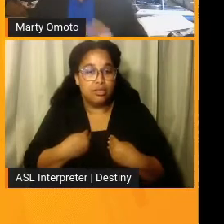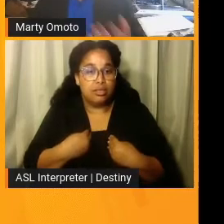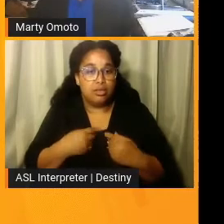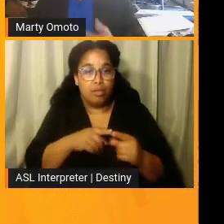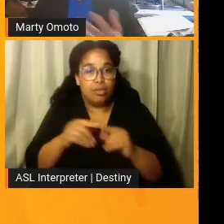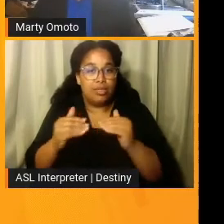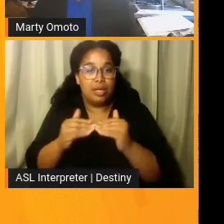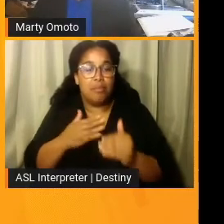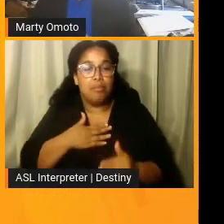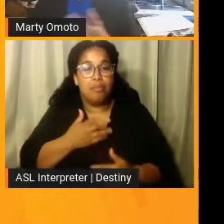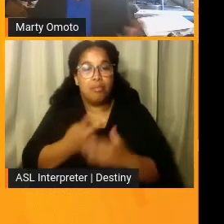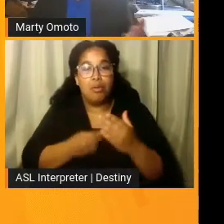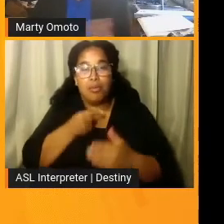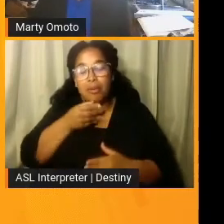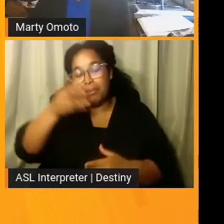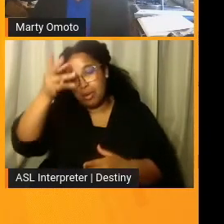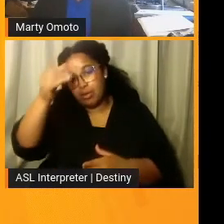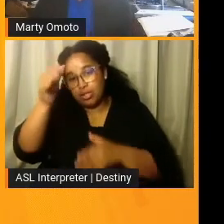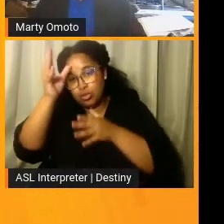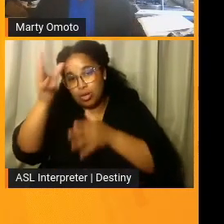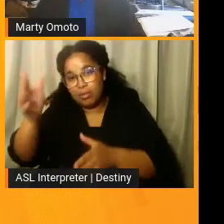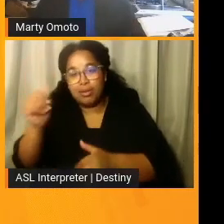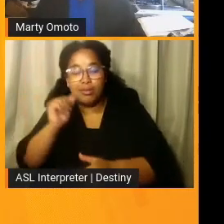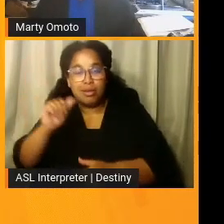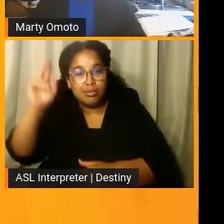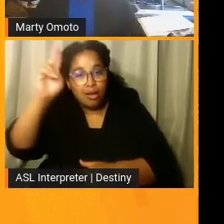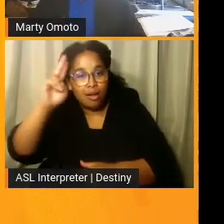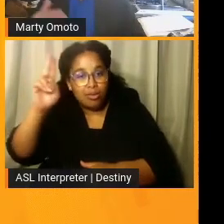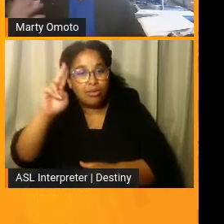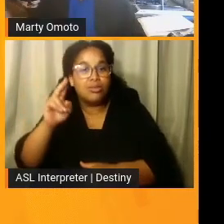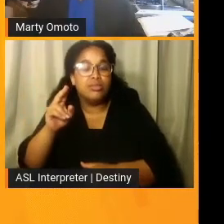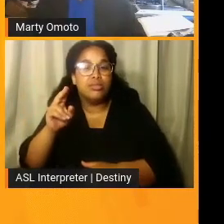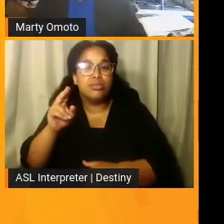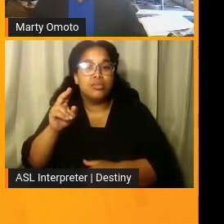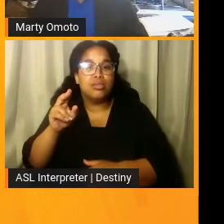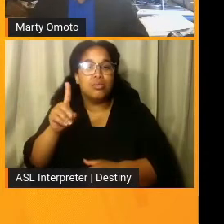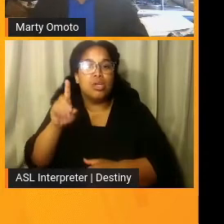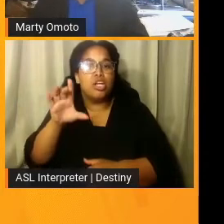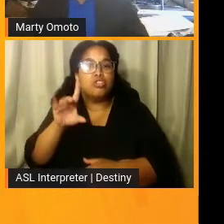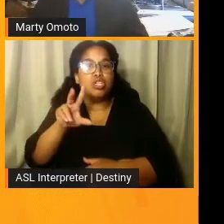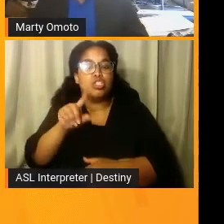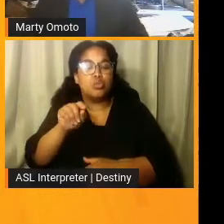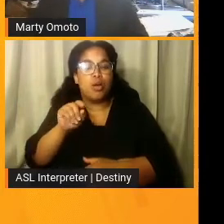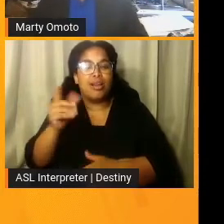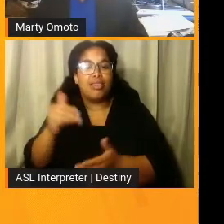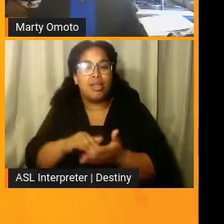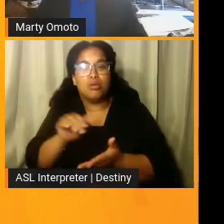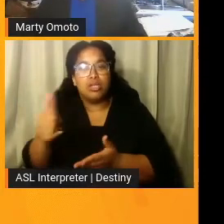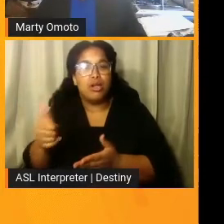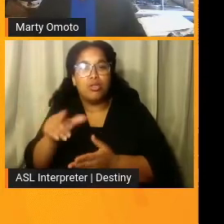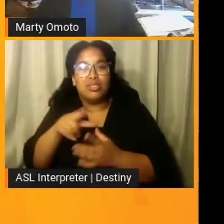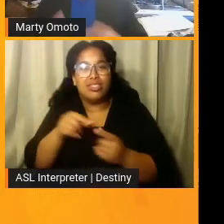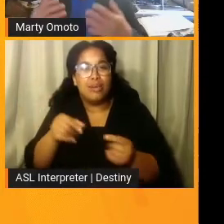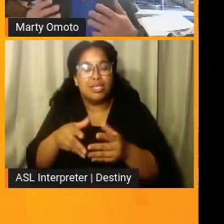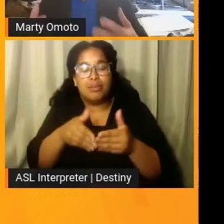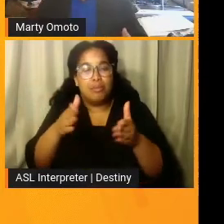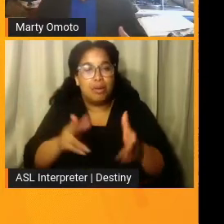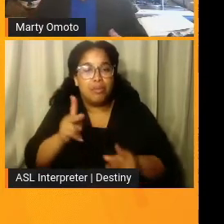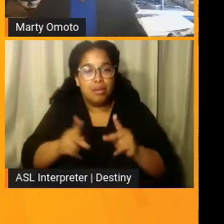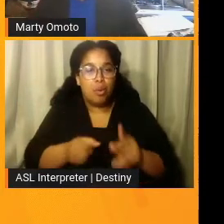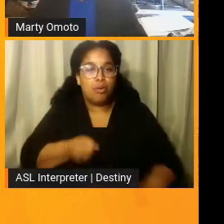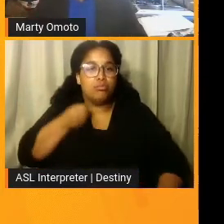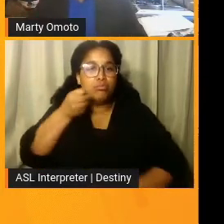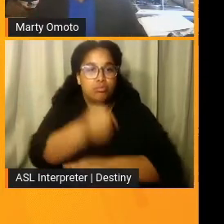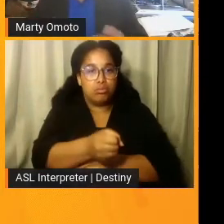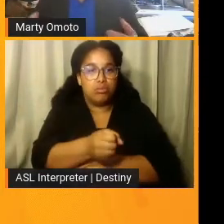fact that my parents, my grandparents, aunts and uncles, um, and 120,000 other Japanese Americans were put in